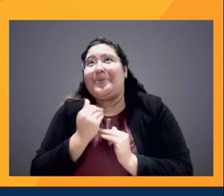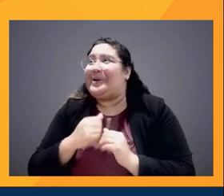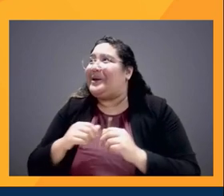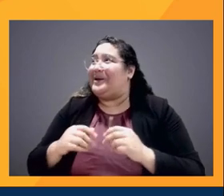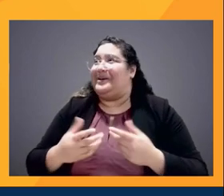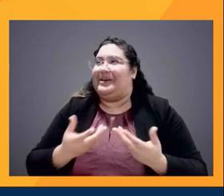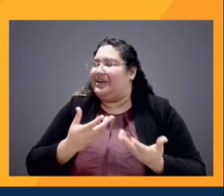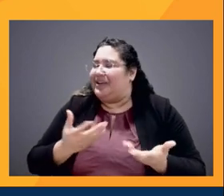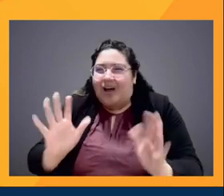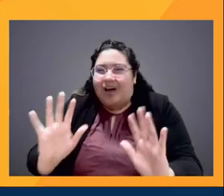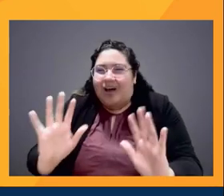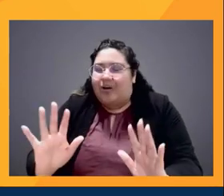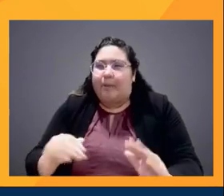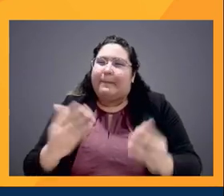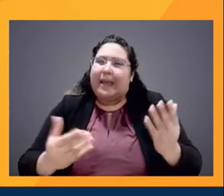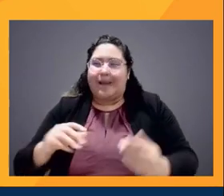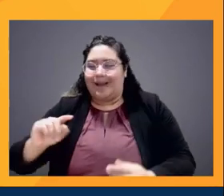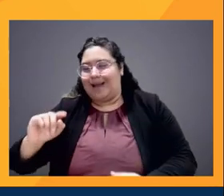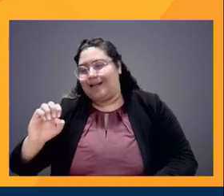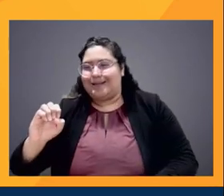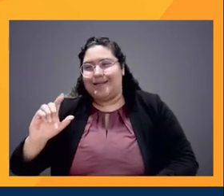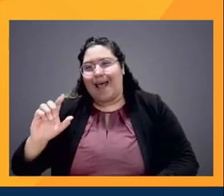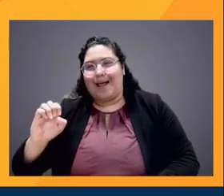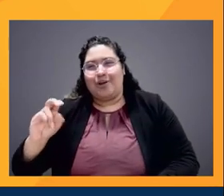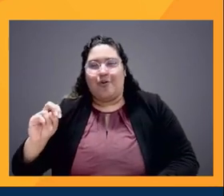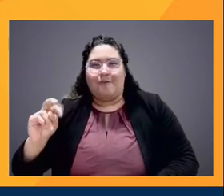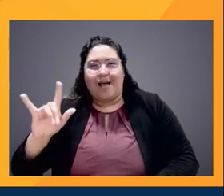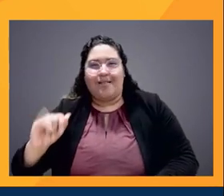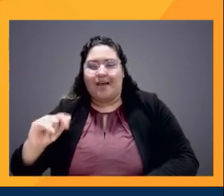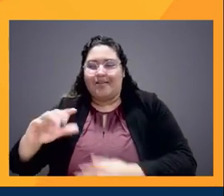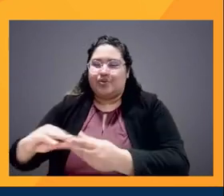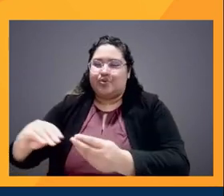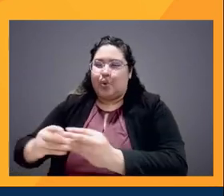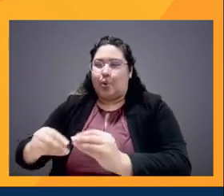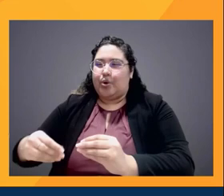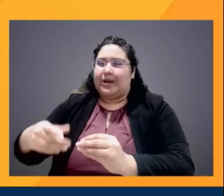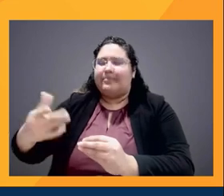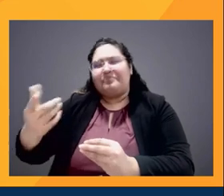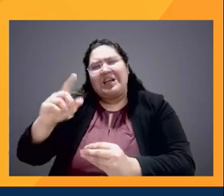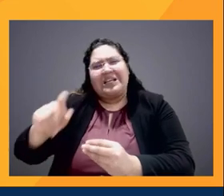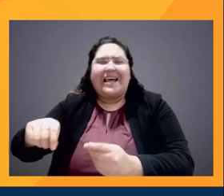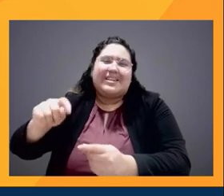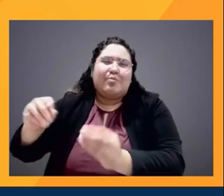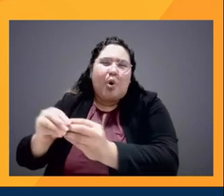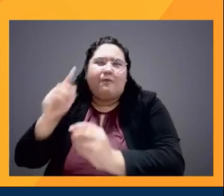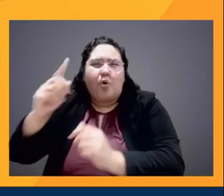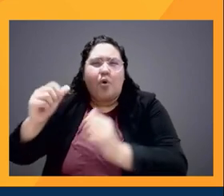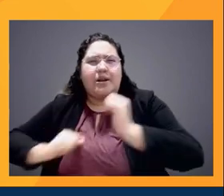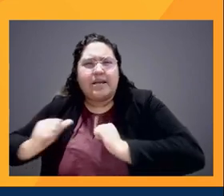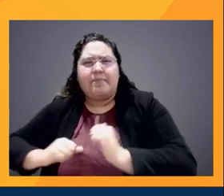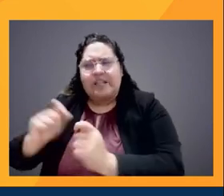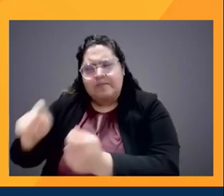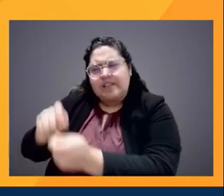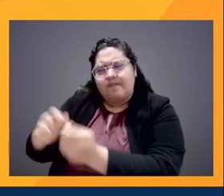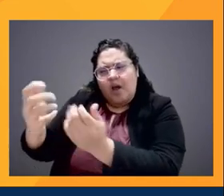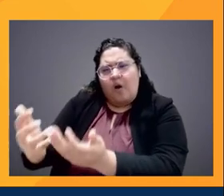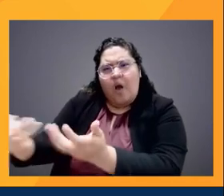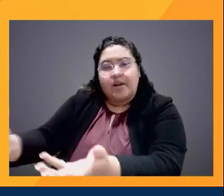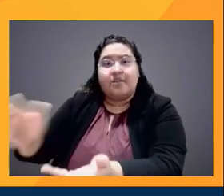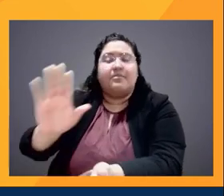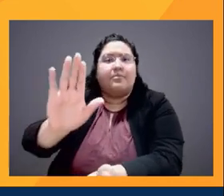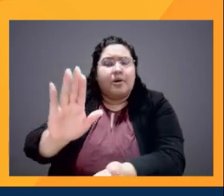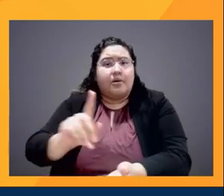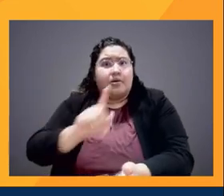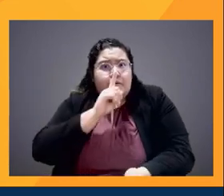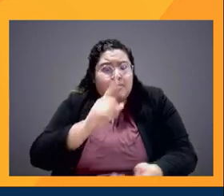they have these arcs that don't work, but there's an audience for that. It's entertaining. But the reality is that when you look around,